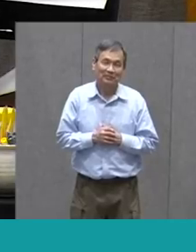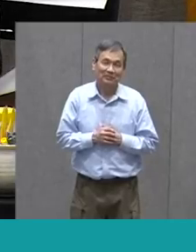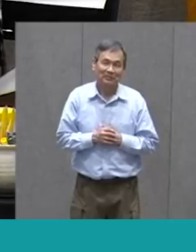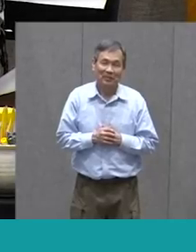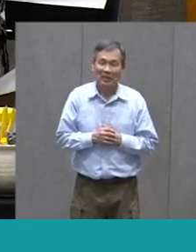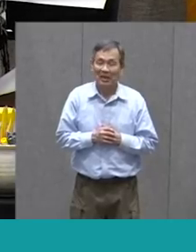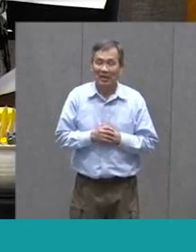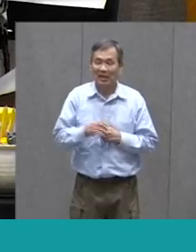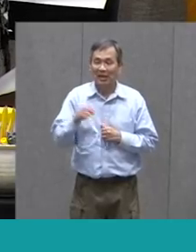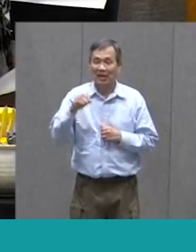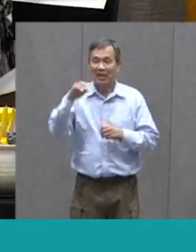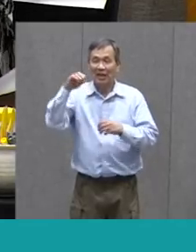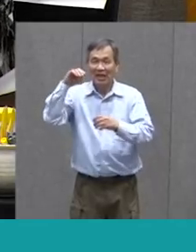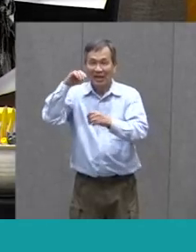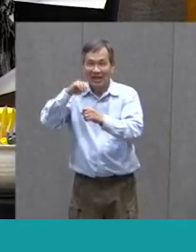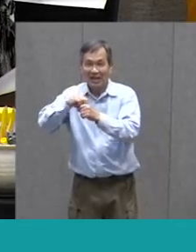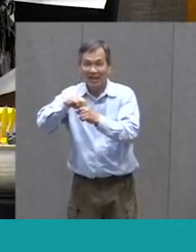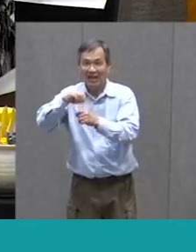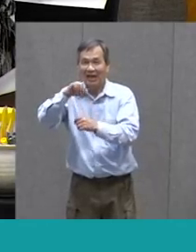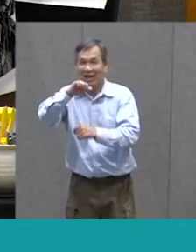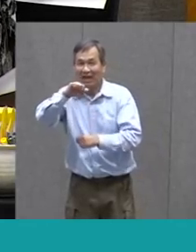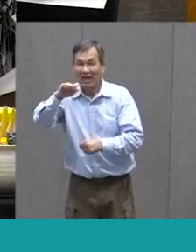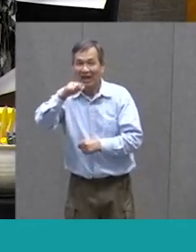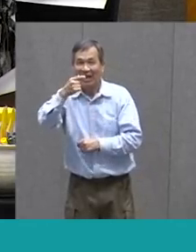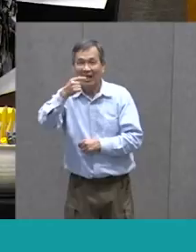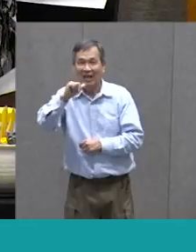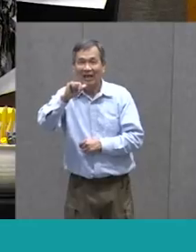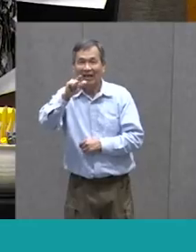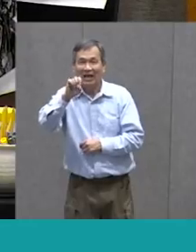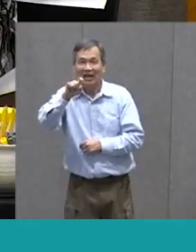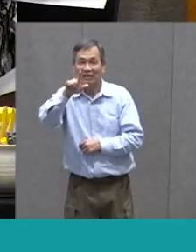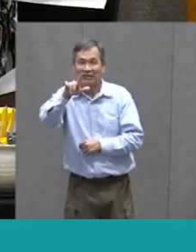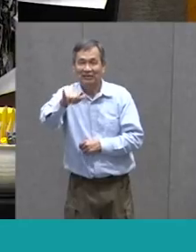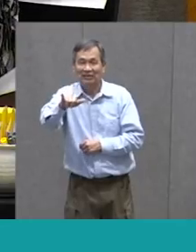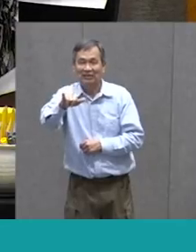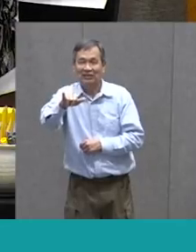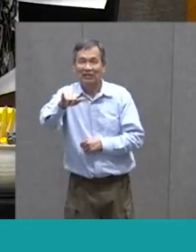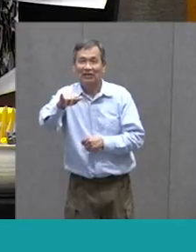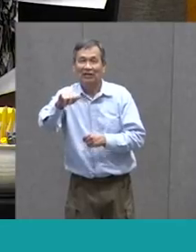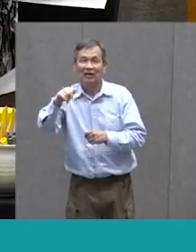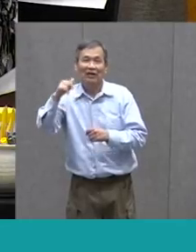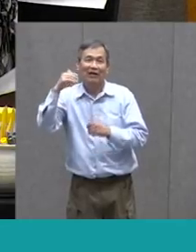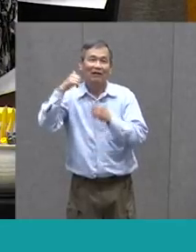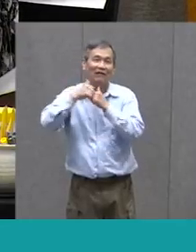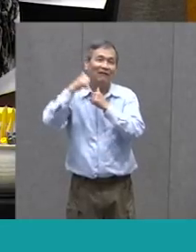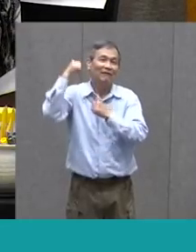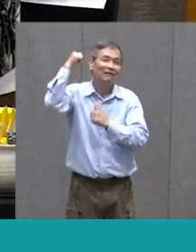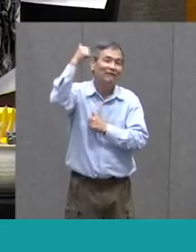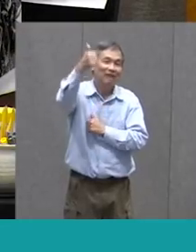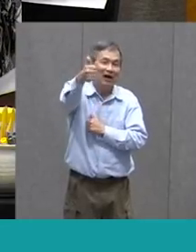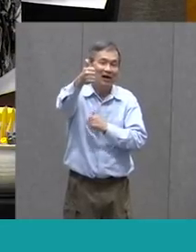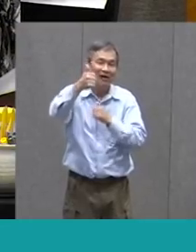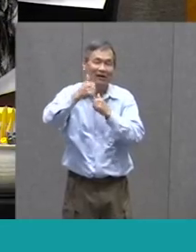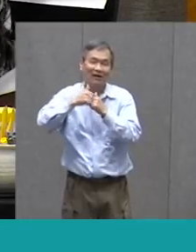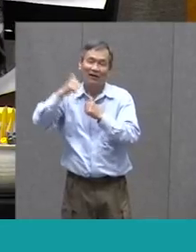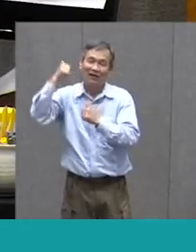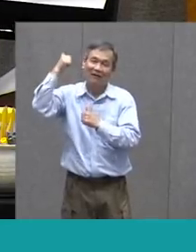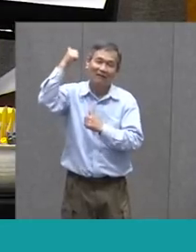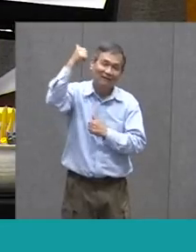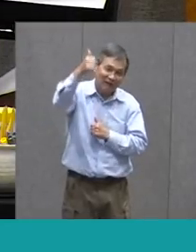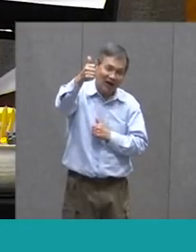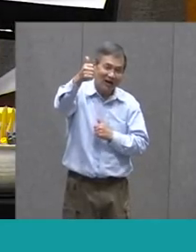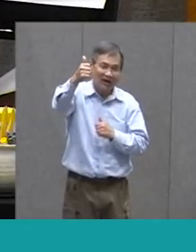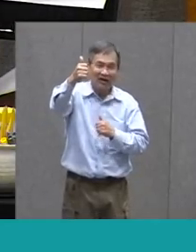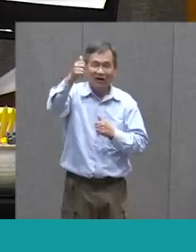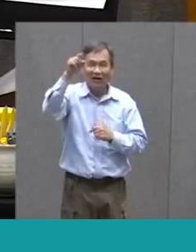In A Galaxy Far Far Away That's Usually The First Line In